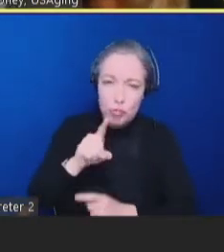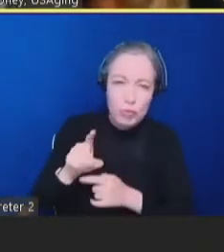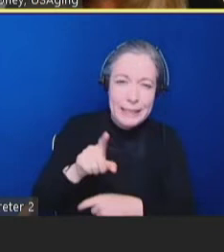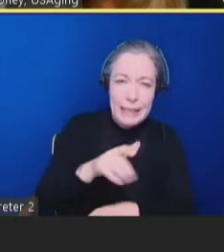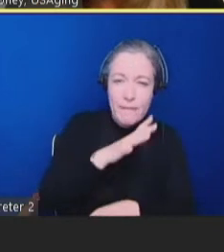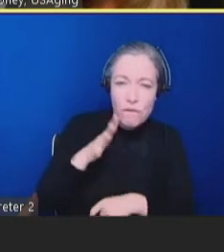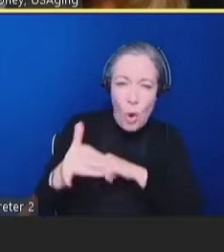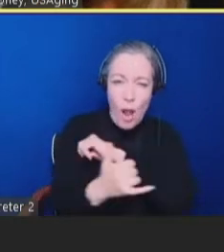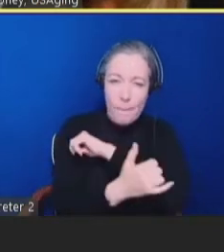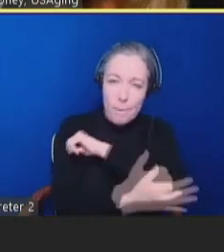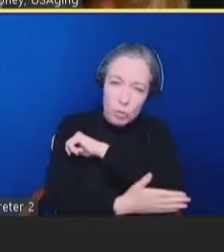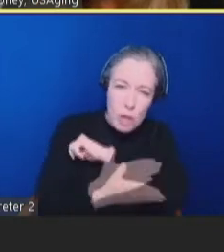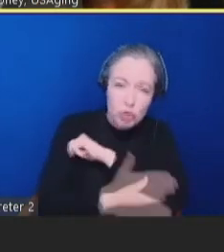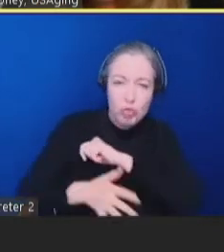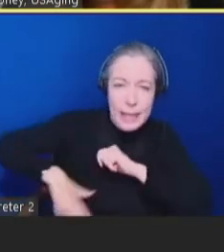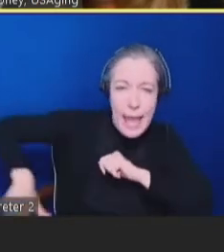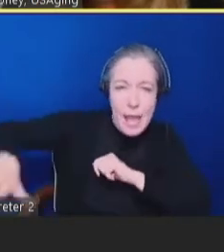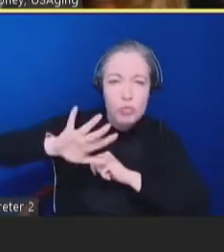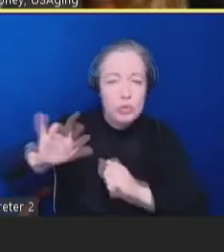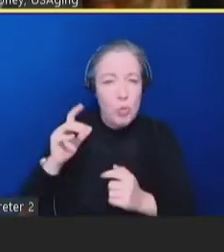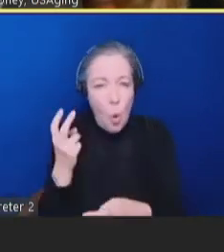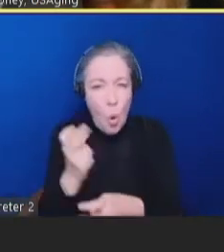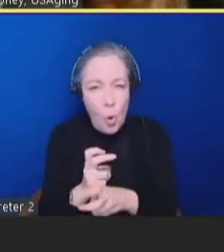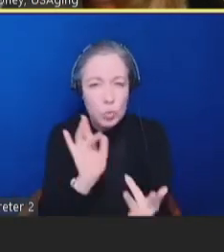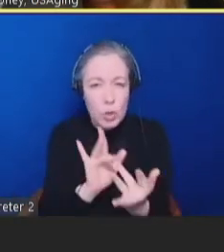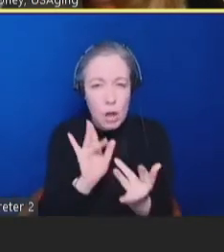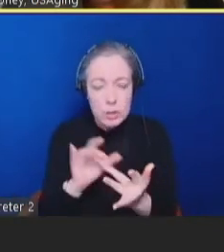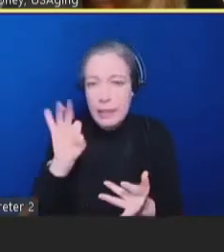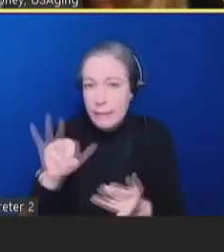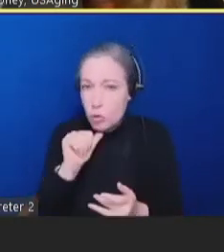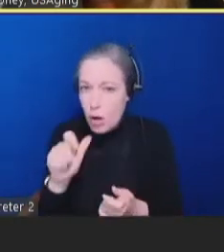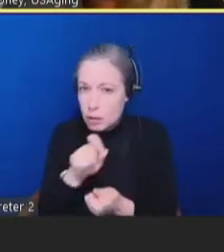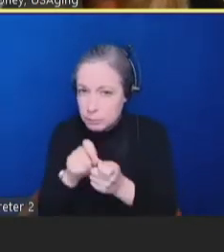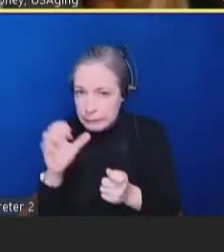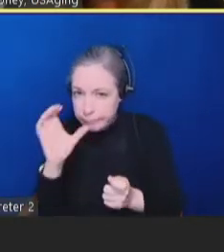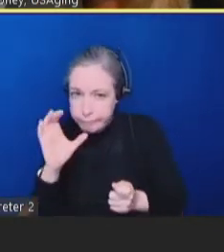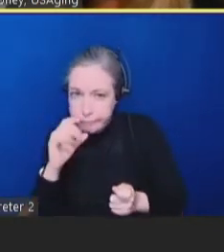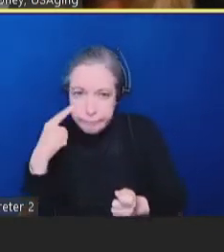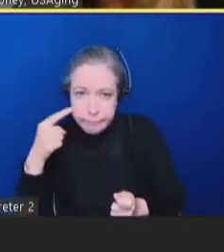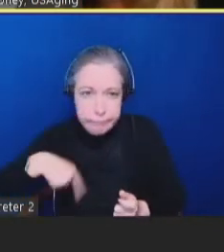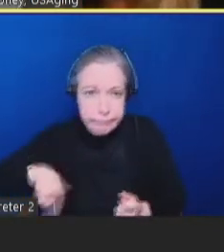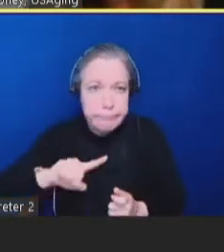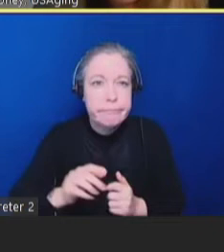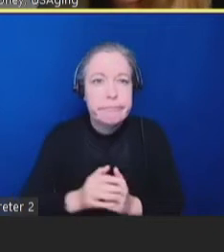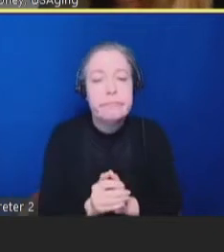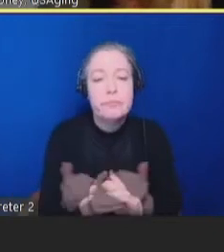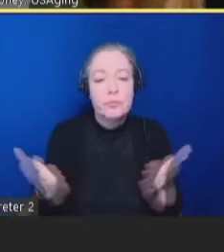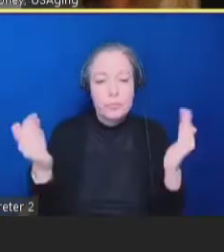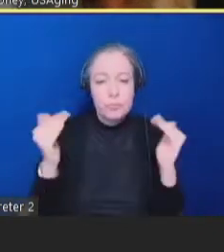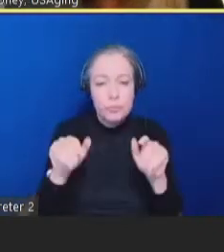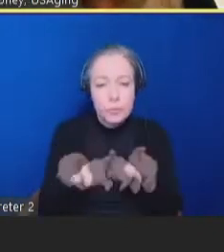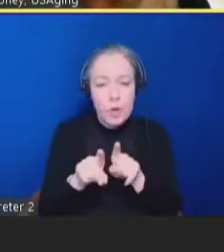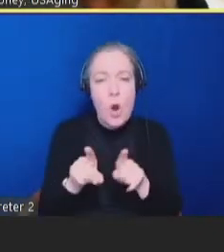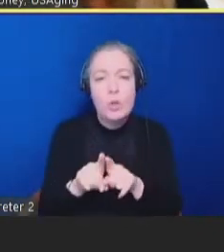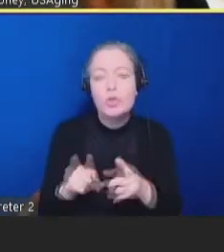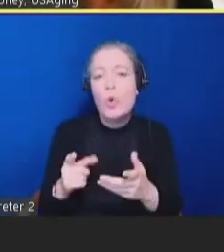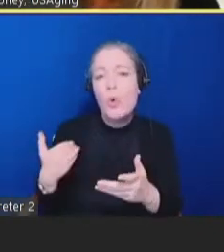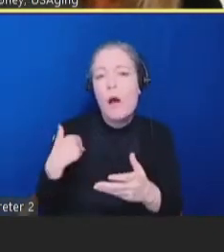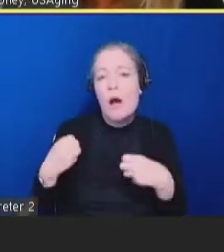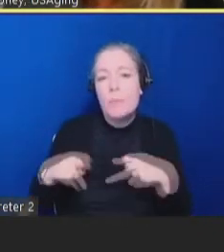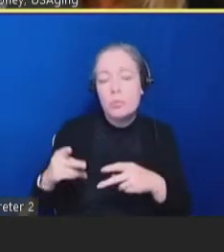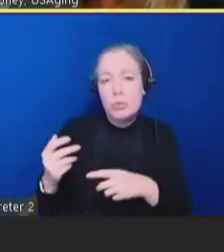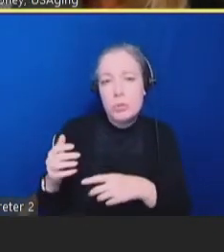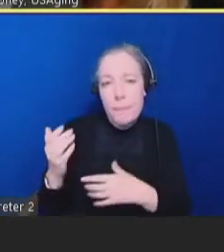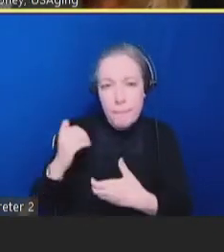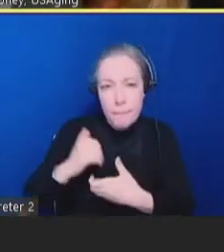them. Our supportive services have provided opportunities for grantees to partner with local transportation providers,